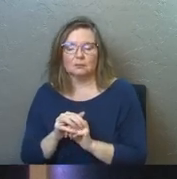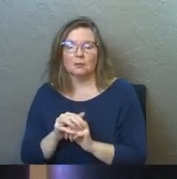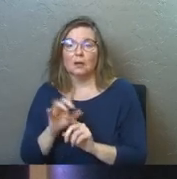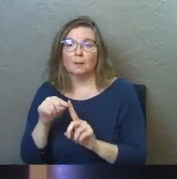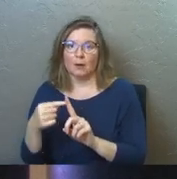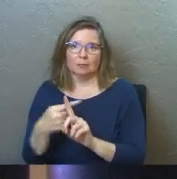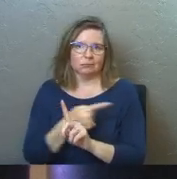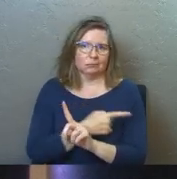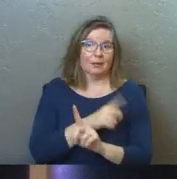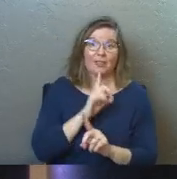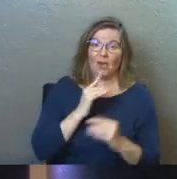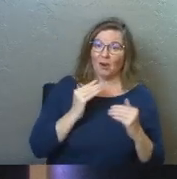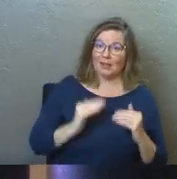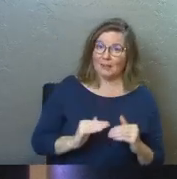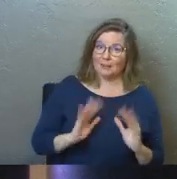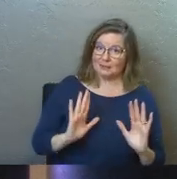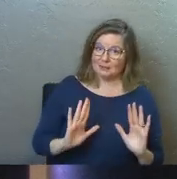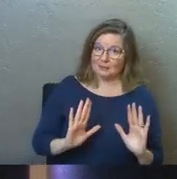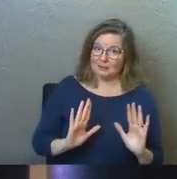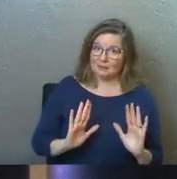There are limits to this.